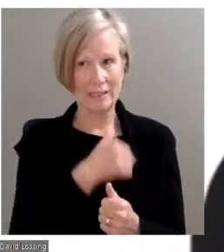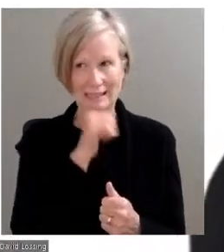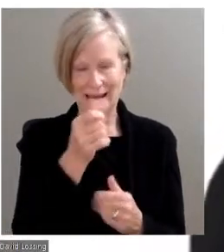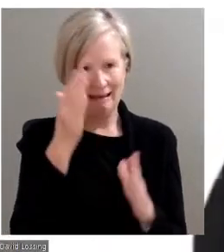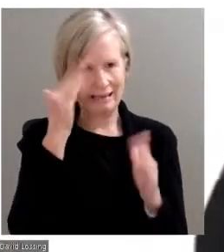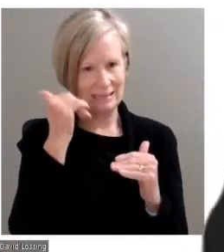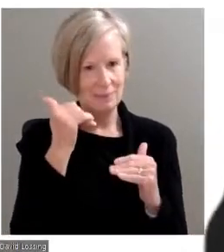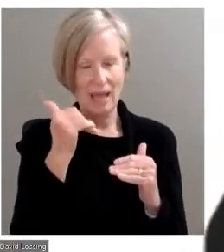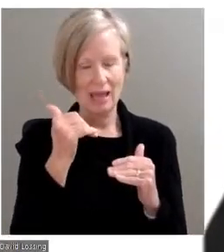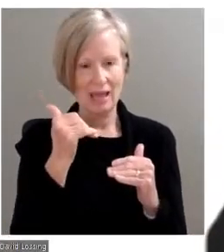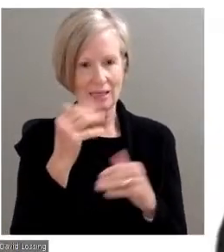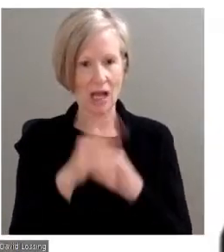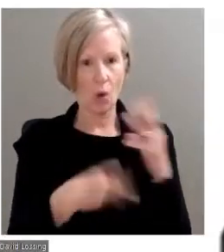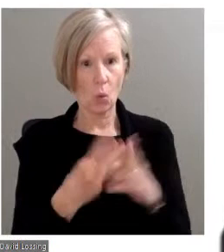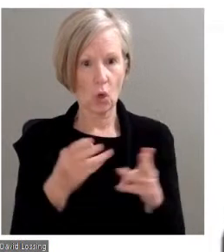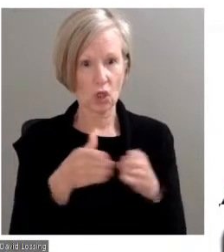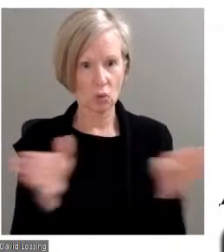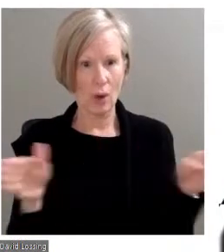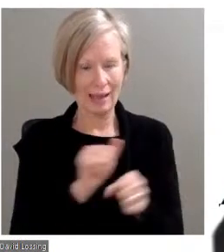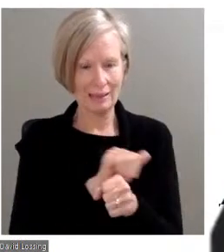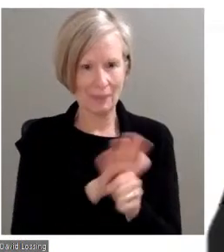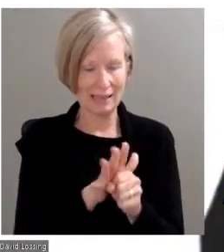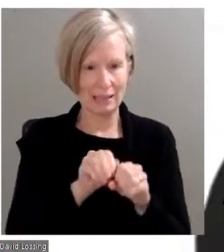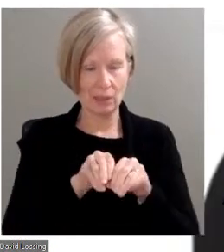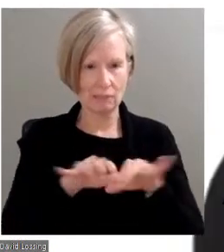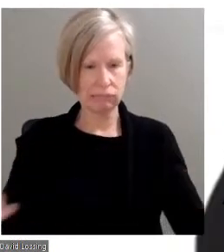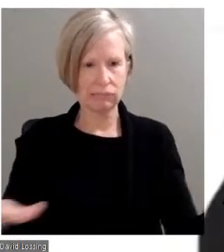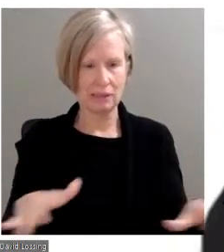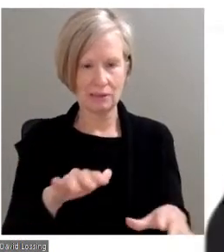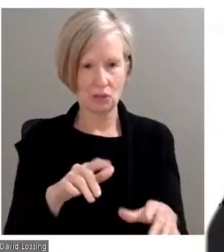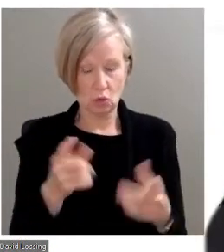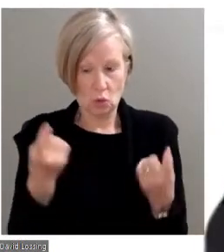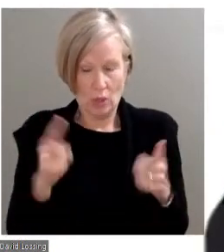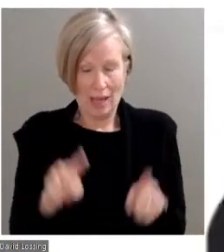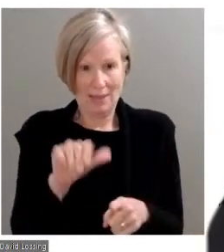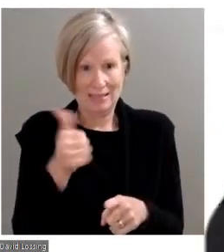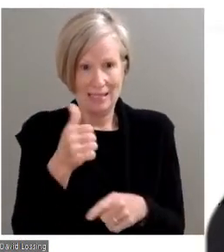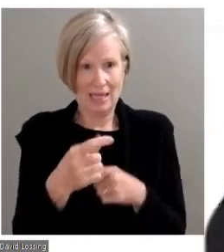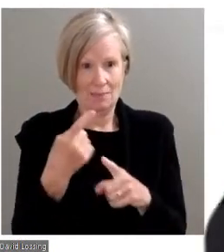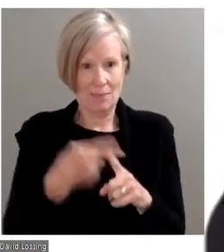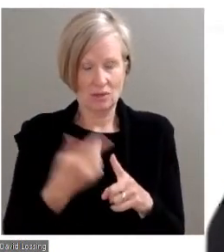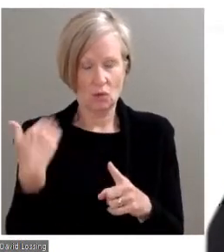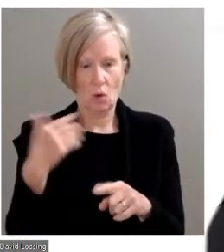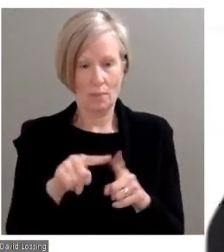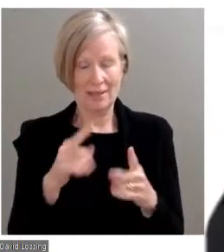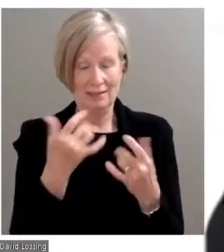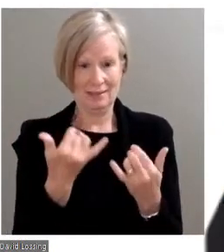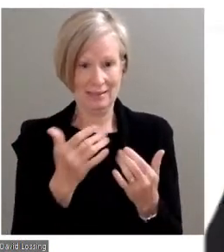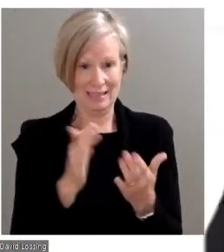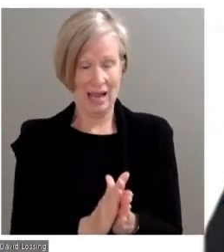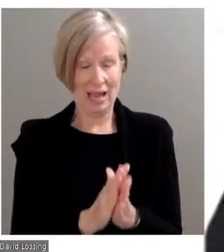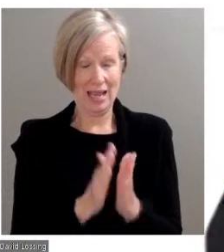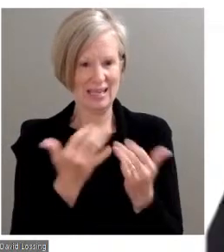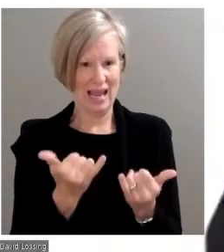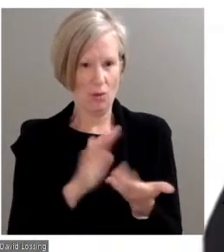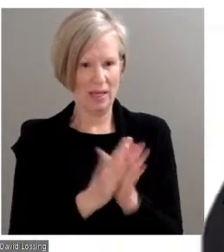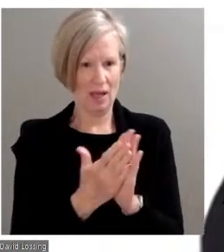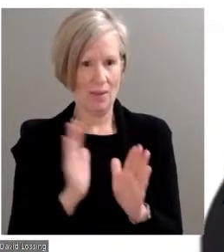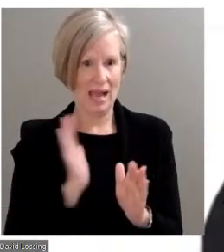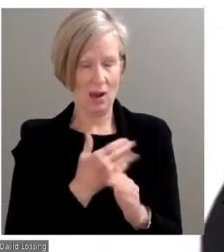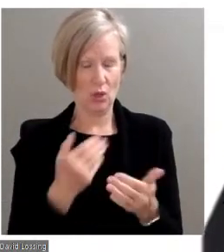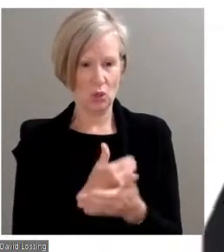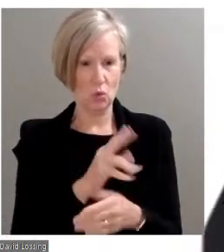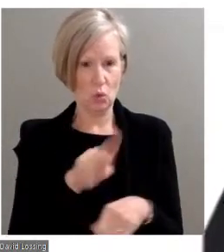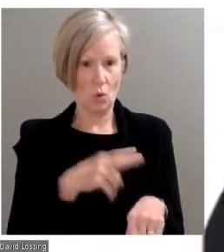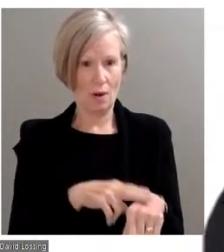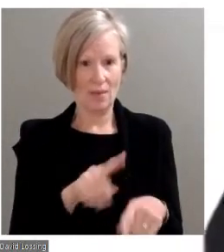worldwide pandemic to occur 10 months ago, but that is unfortunately become our new normal. Just as this candidate forum